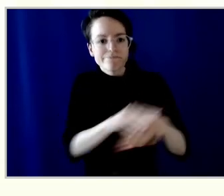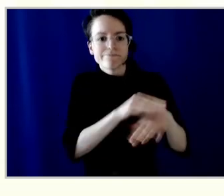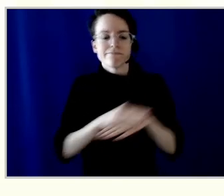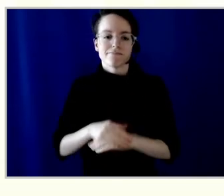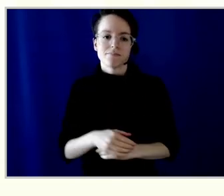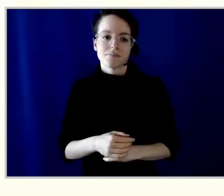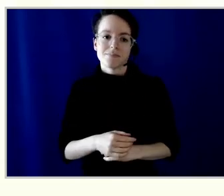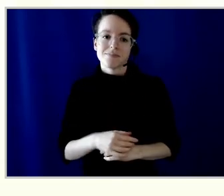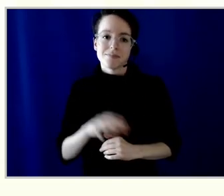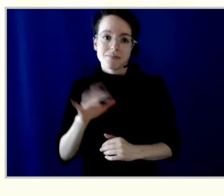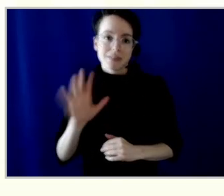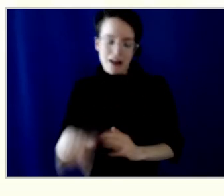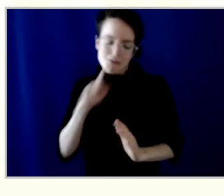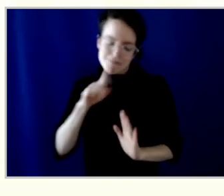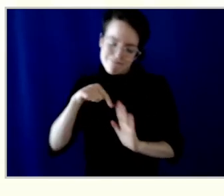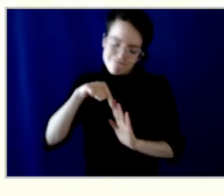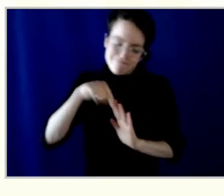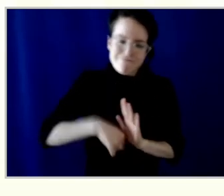financial results this year.